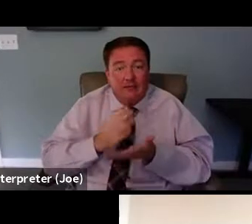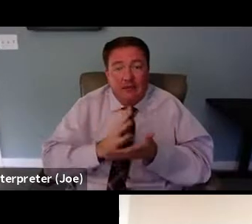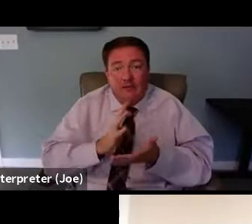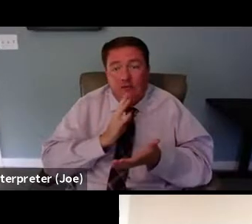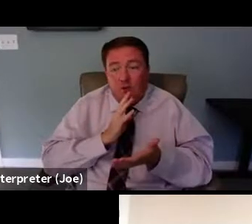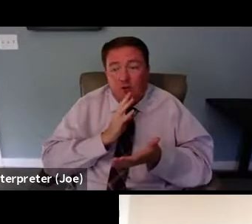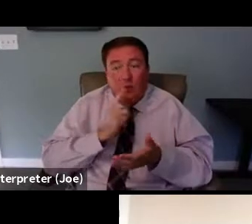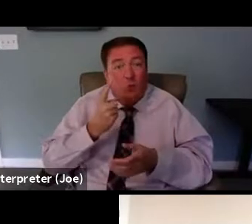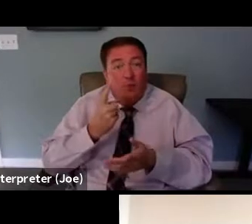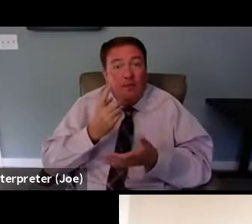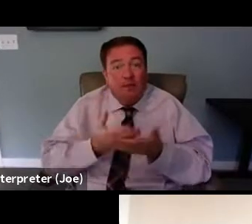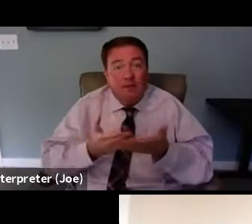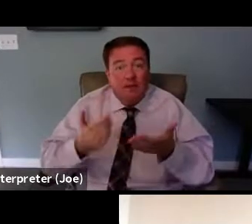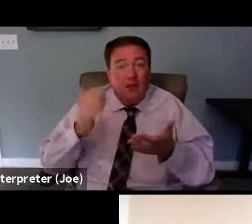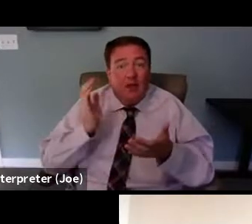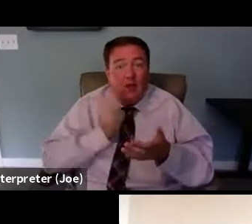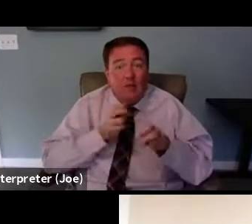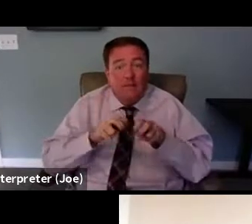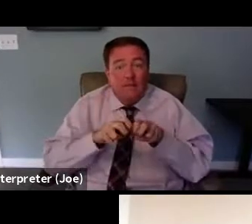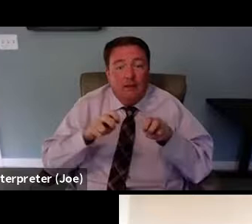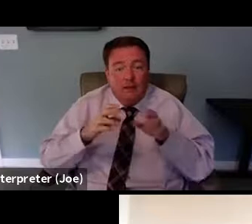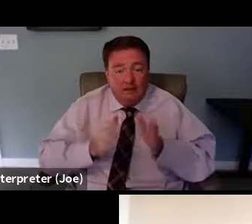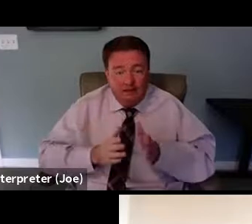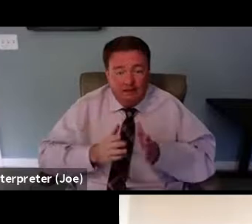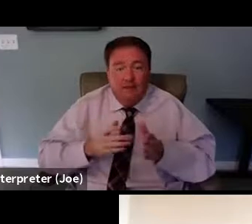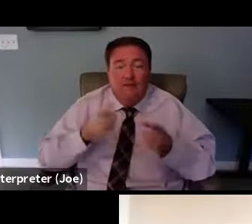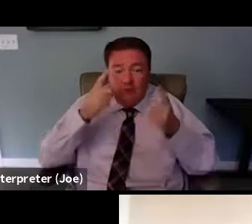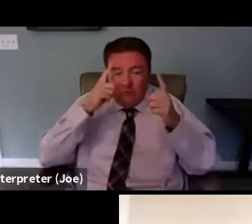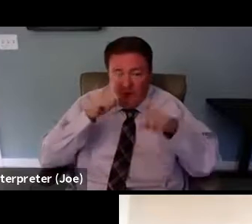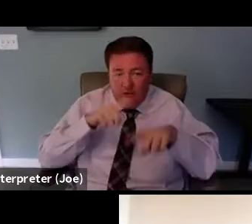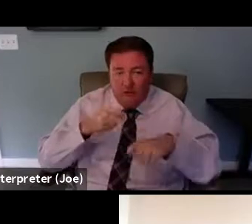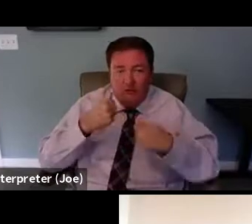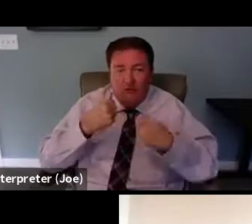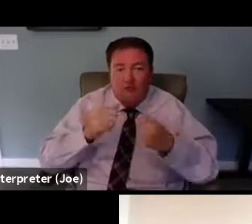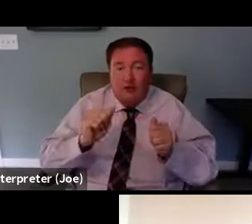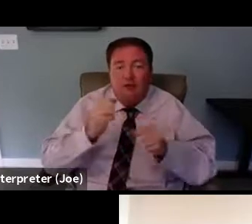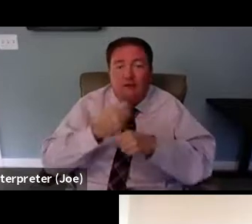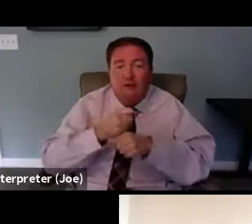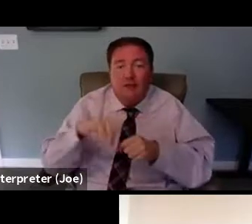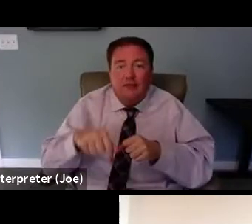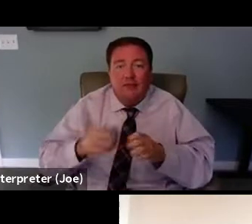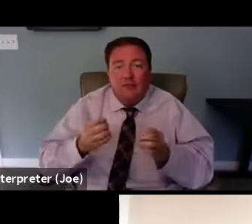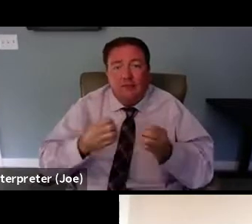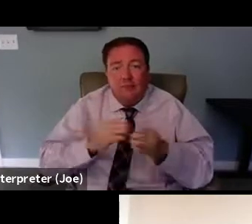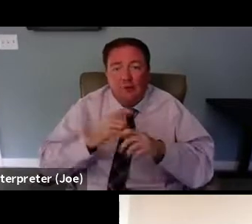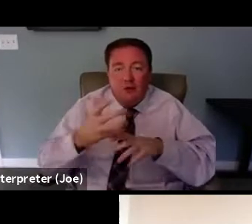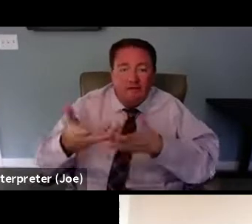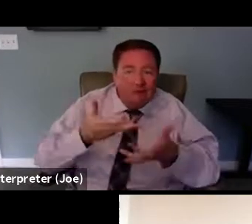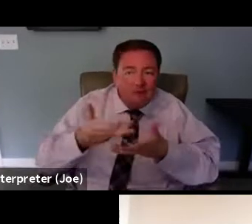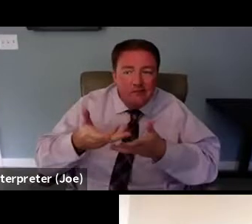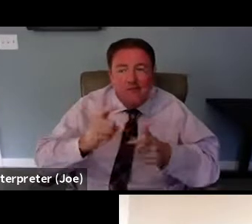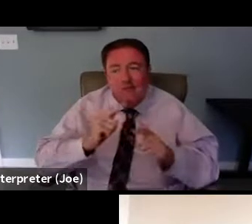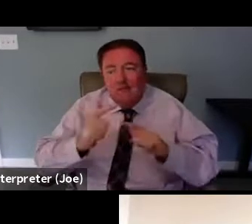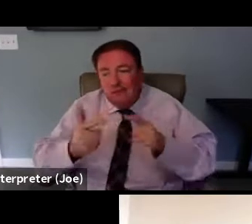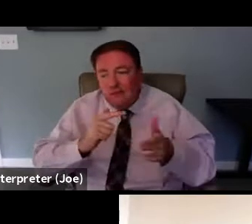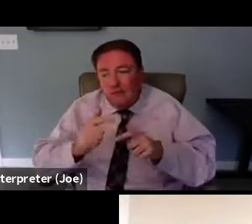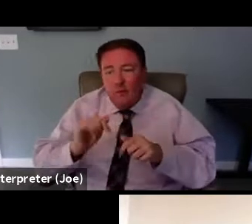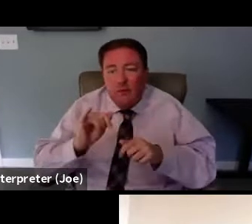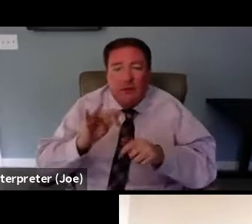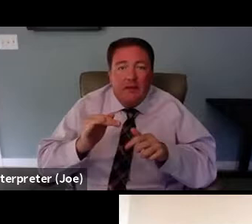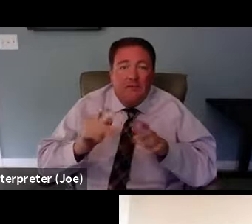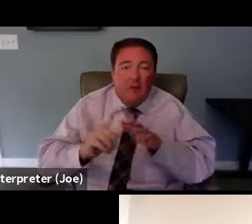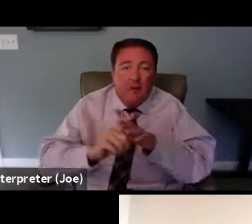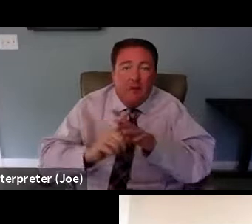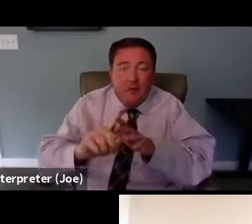housekeeping note. Our panelists have graciously agreed to try and make this more of a dynamic discussion. And so if relevant questions,